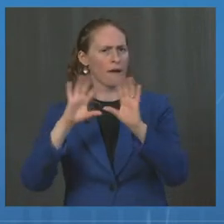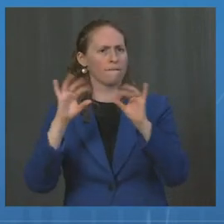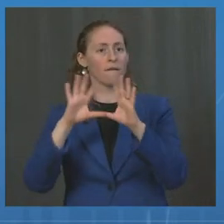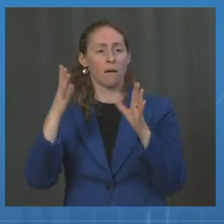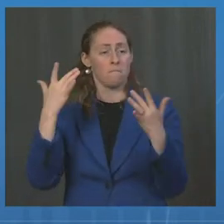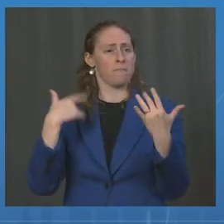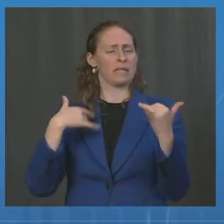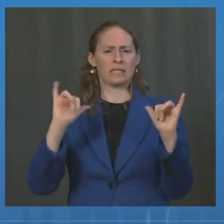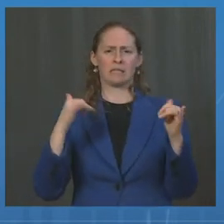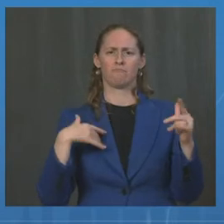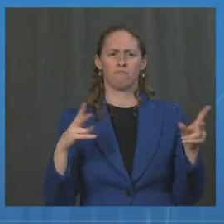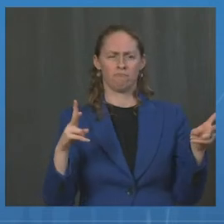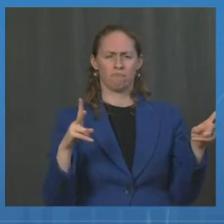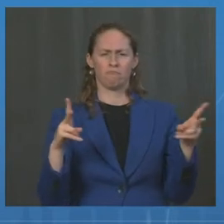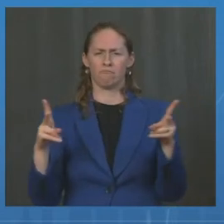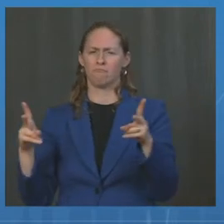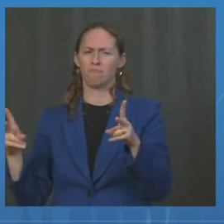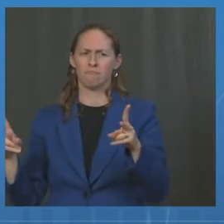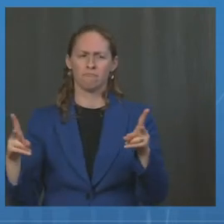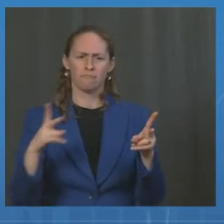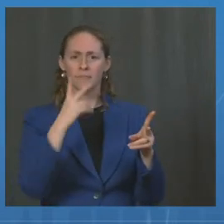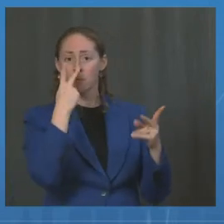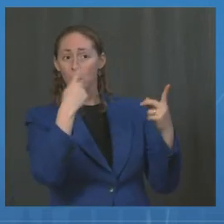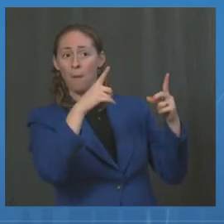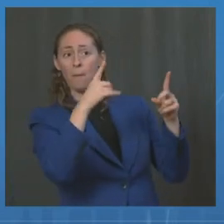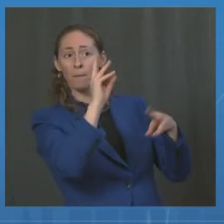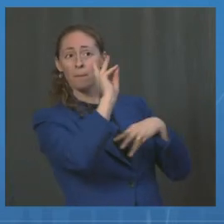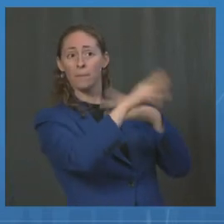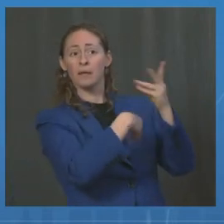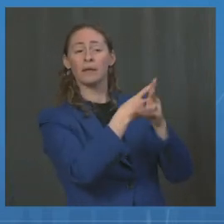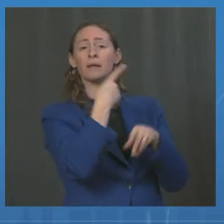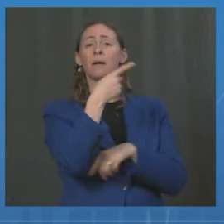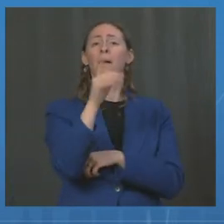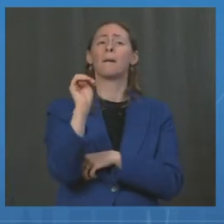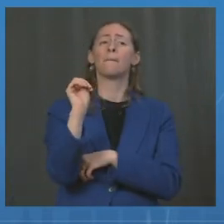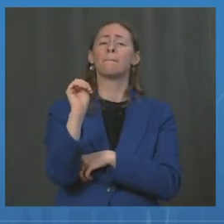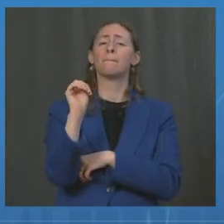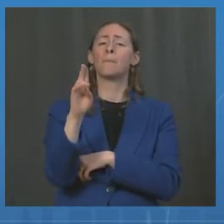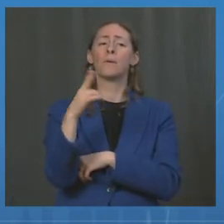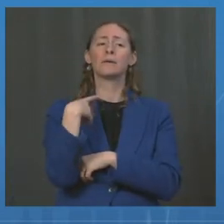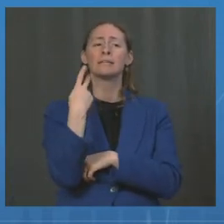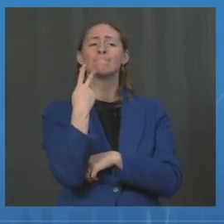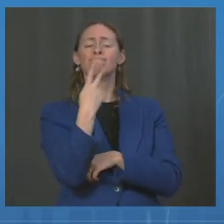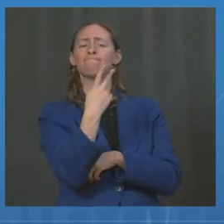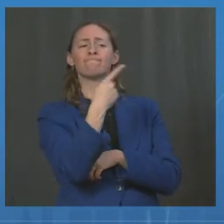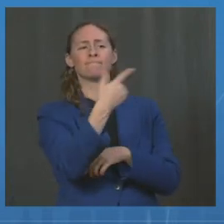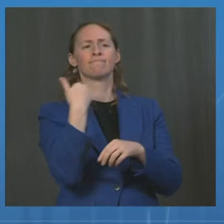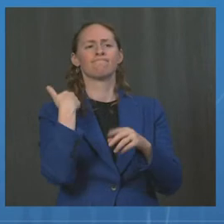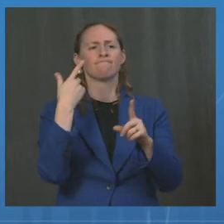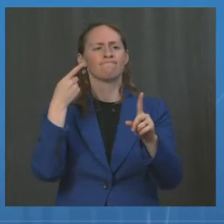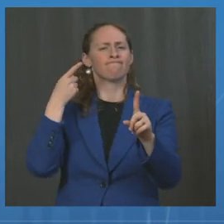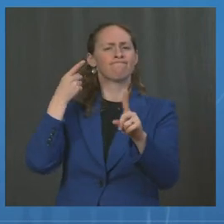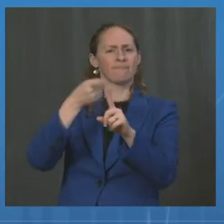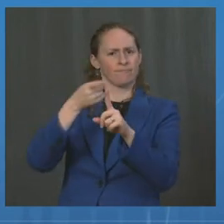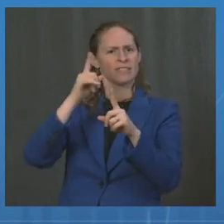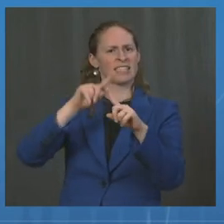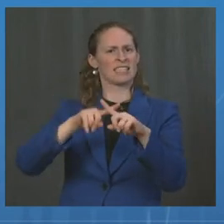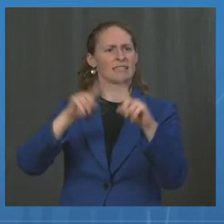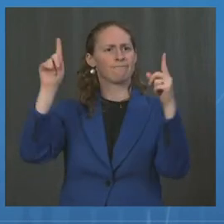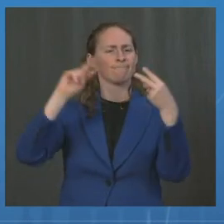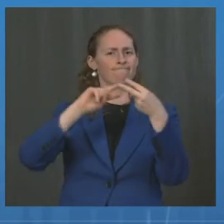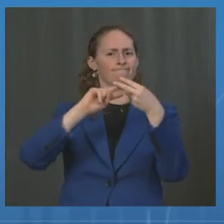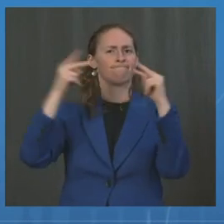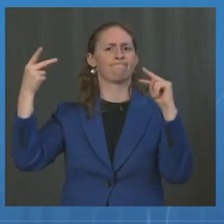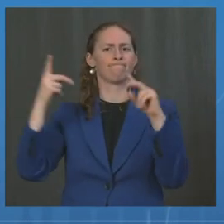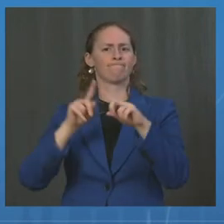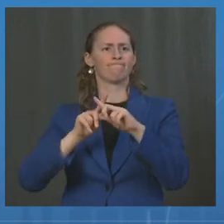variants. This variant has a constellation of mutations that suggest that it would evade certain